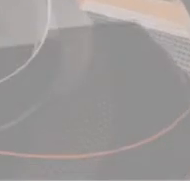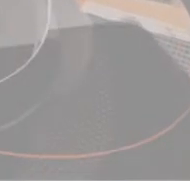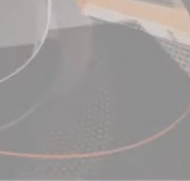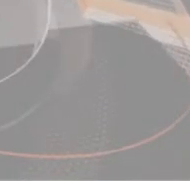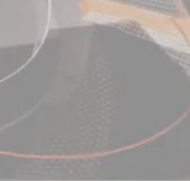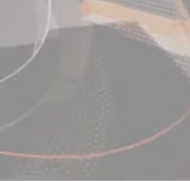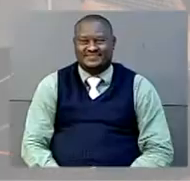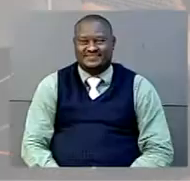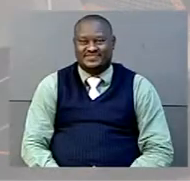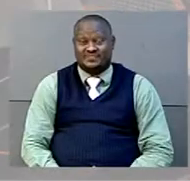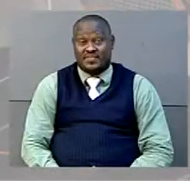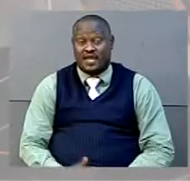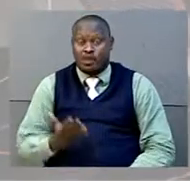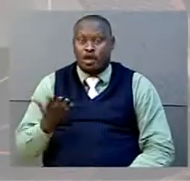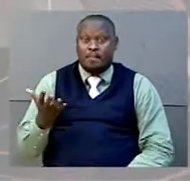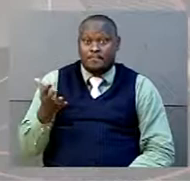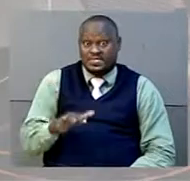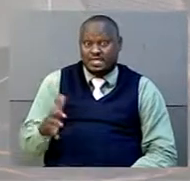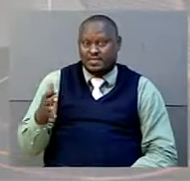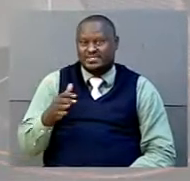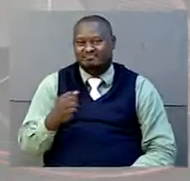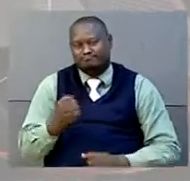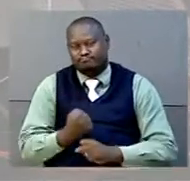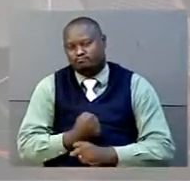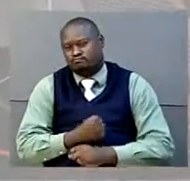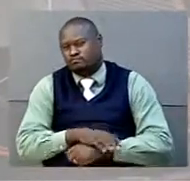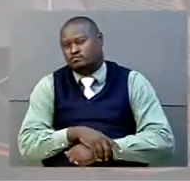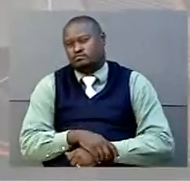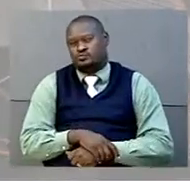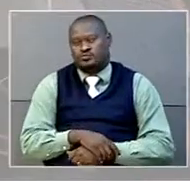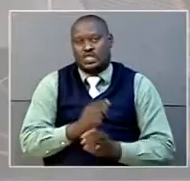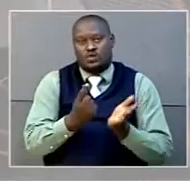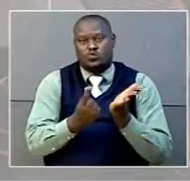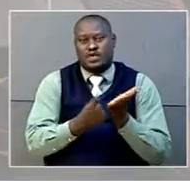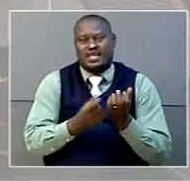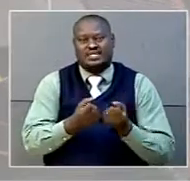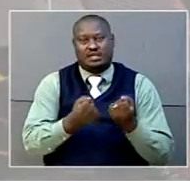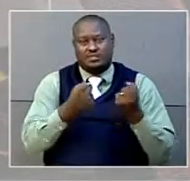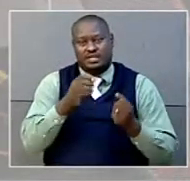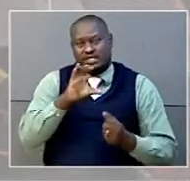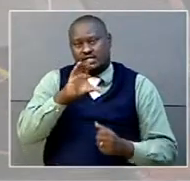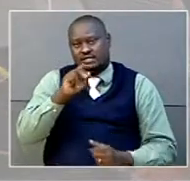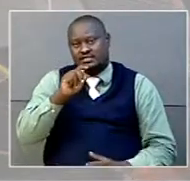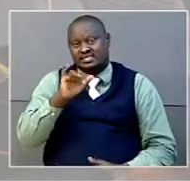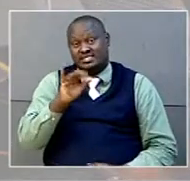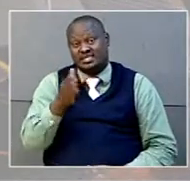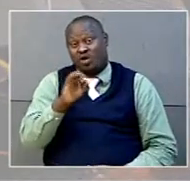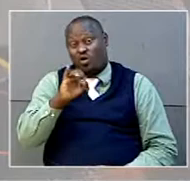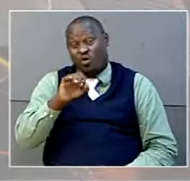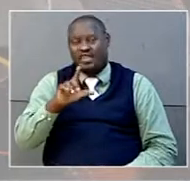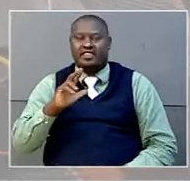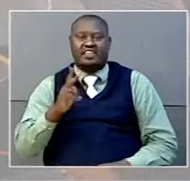And finally, basketball, and it's sad news because Uganda Basketball League Champions City Oilers suffered a third